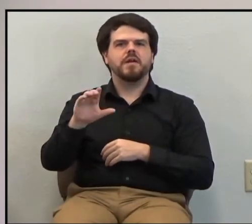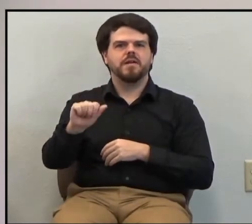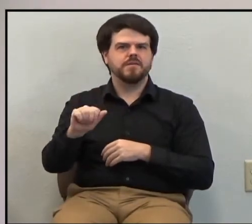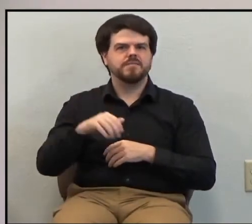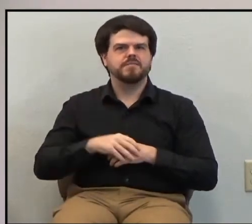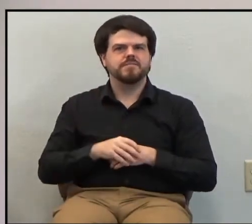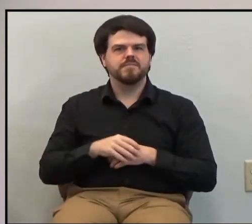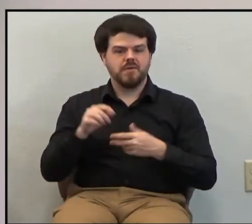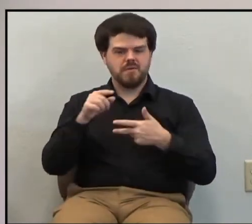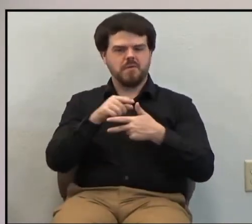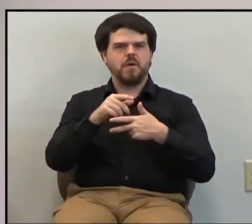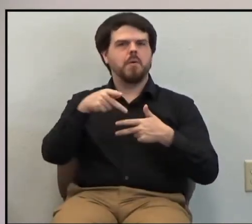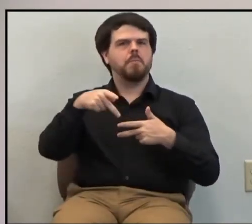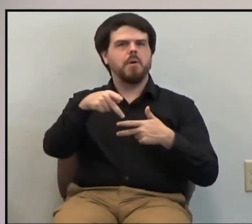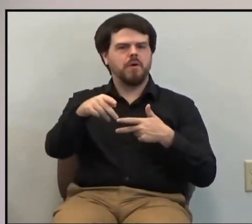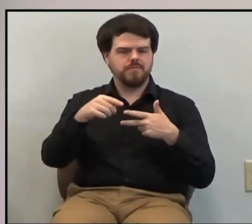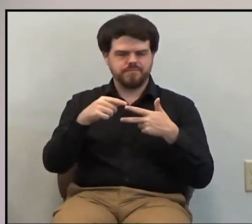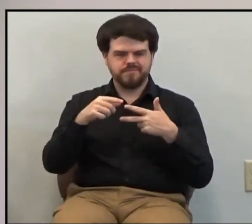Timothy.